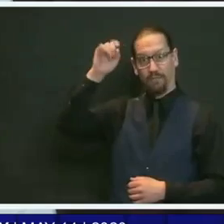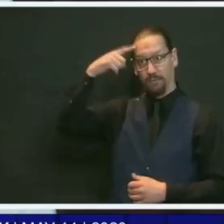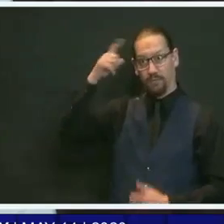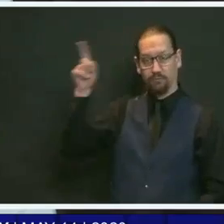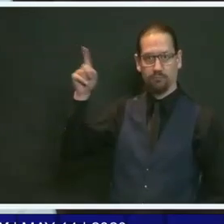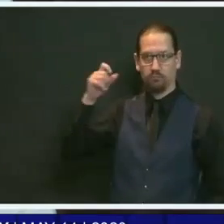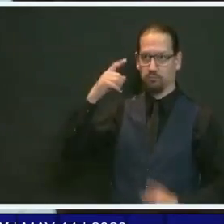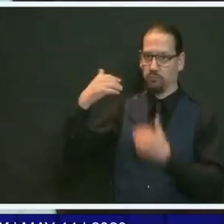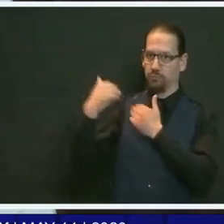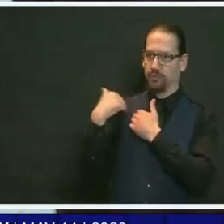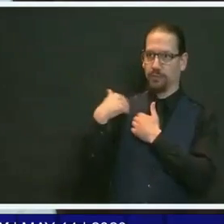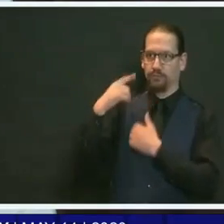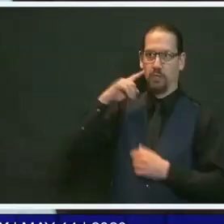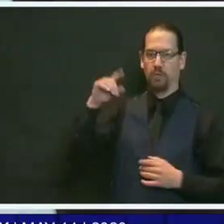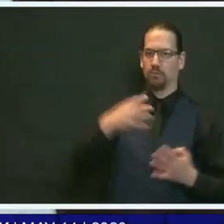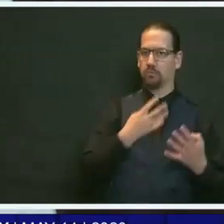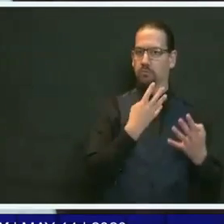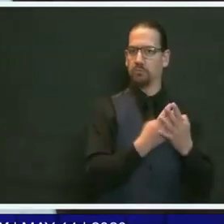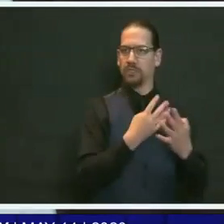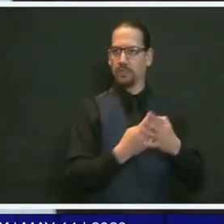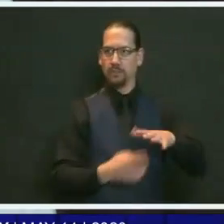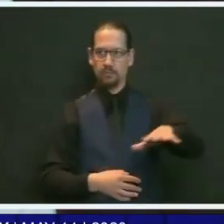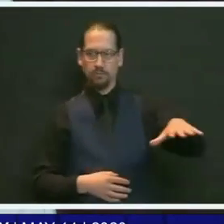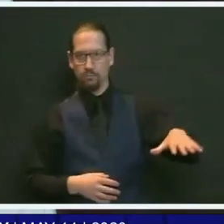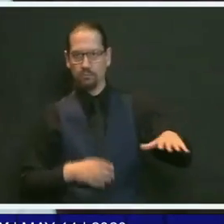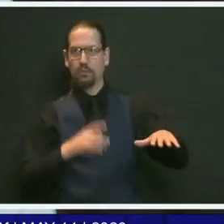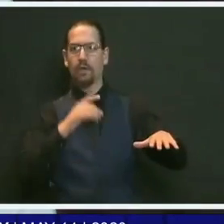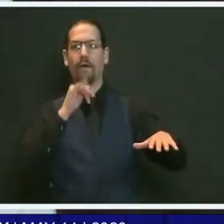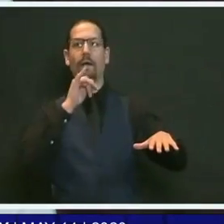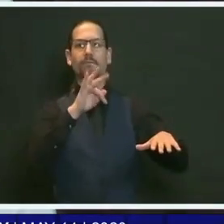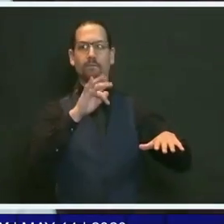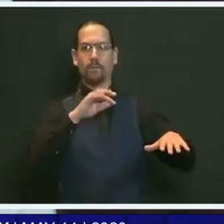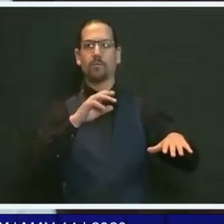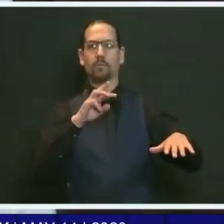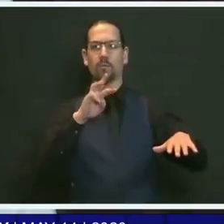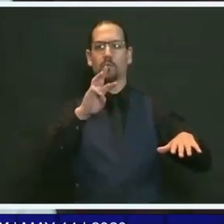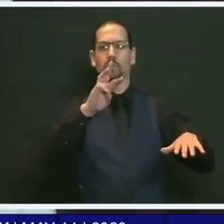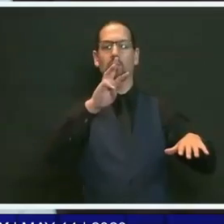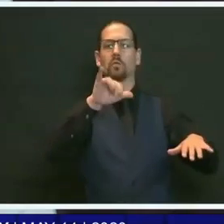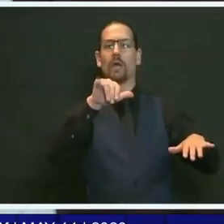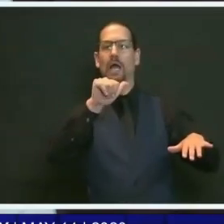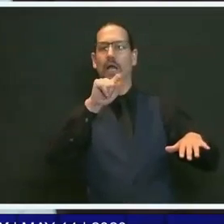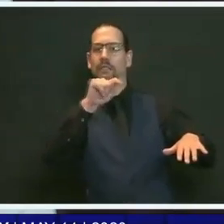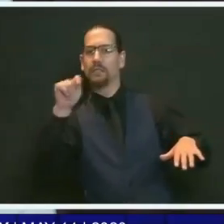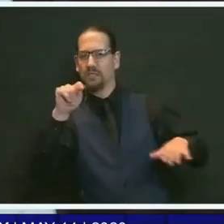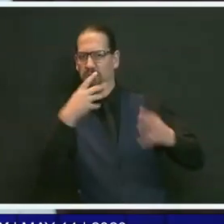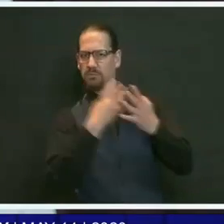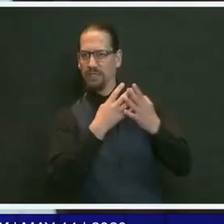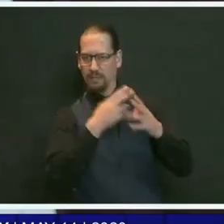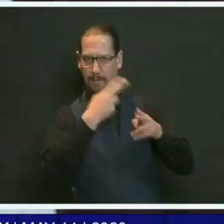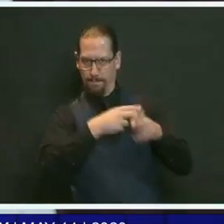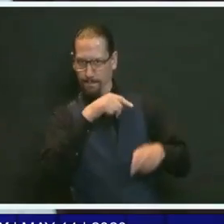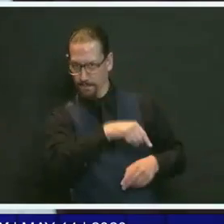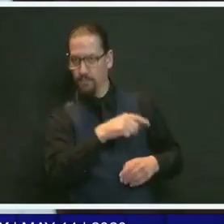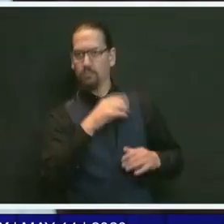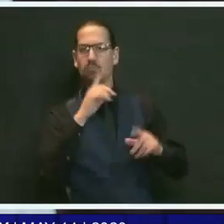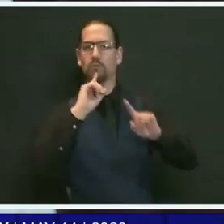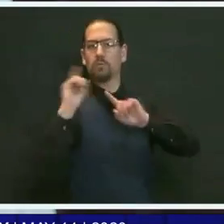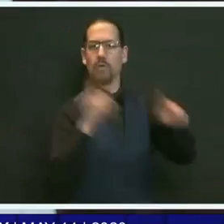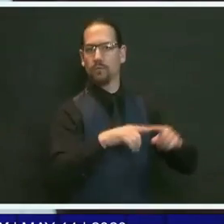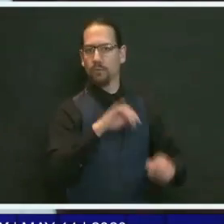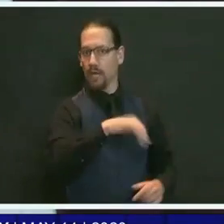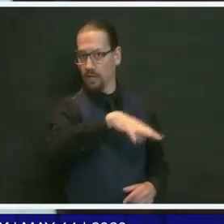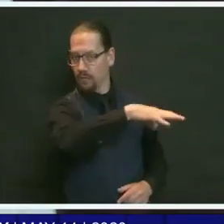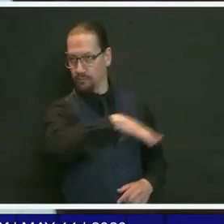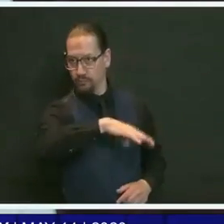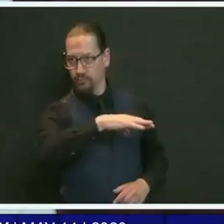organization for the response at WIAT, as I've shared before, our state epidemiologists and